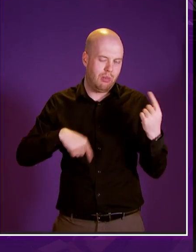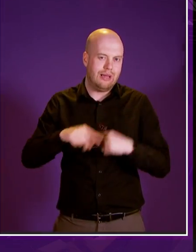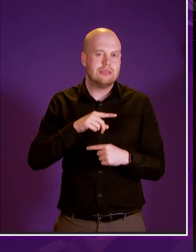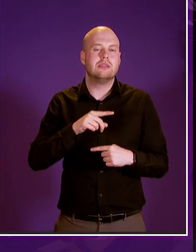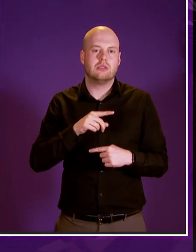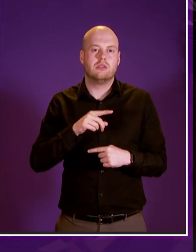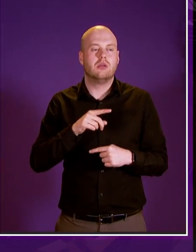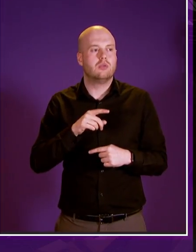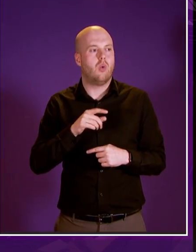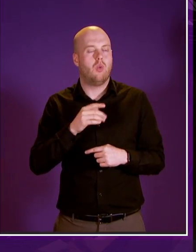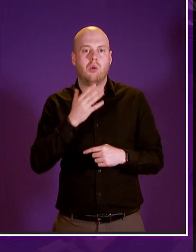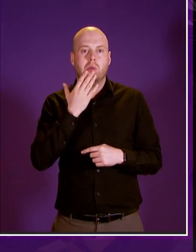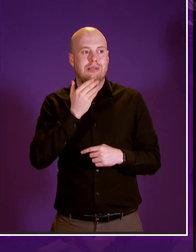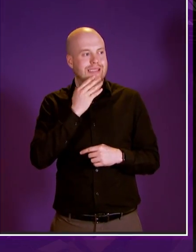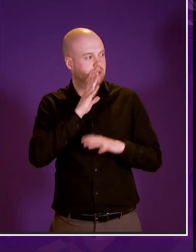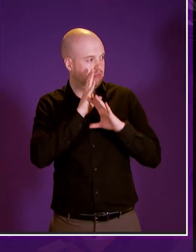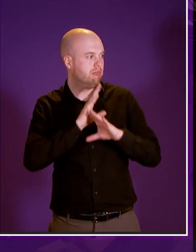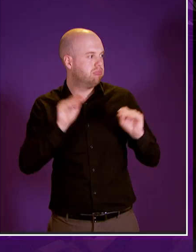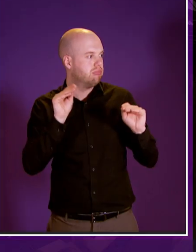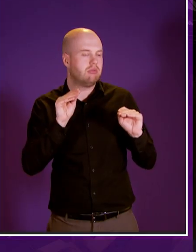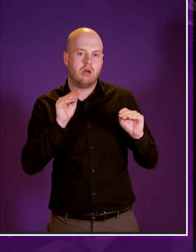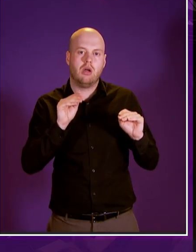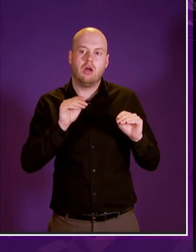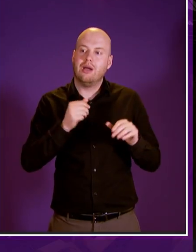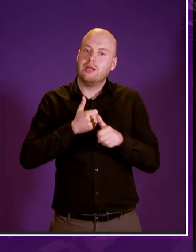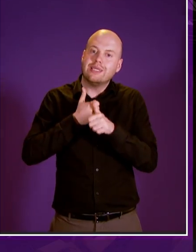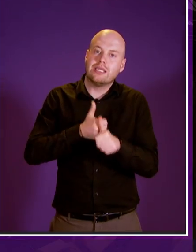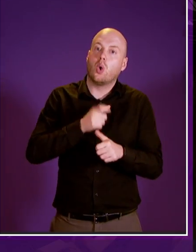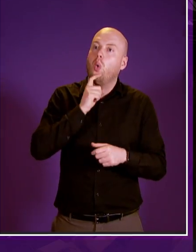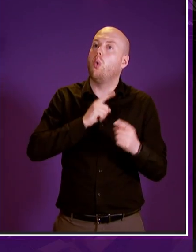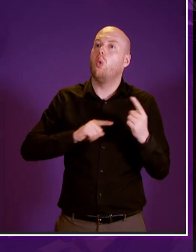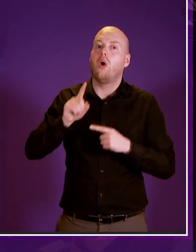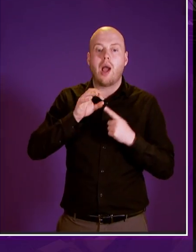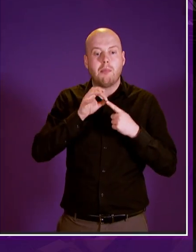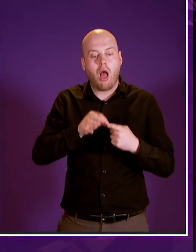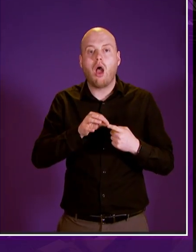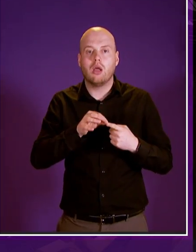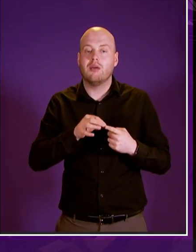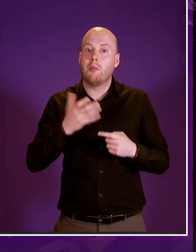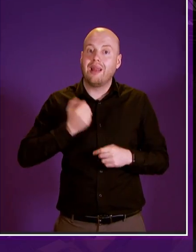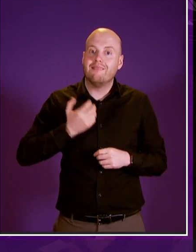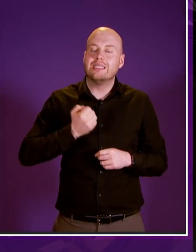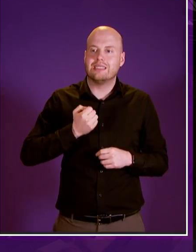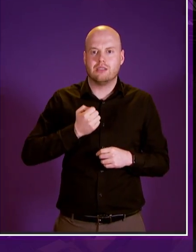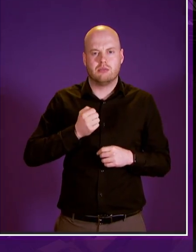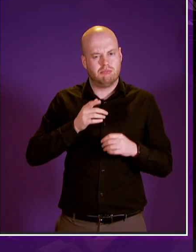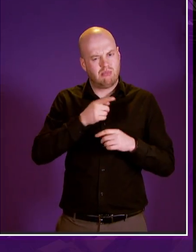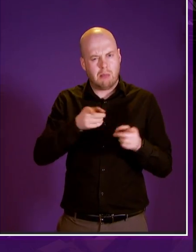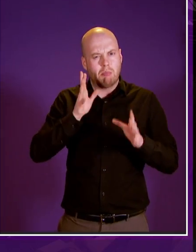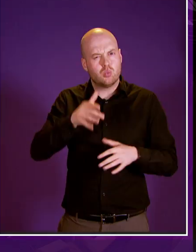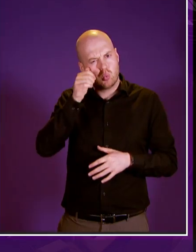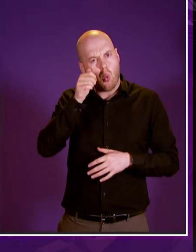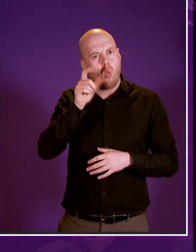benefits placing a duty on ministers to assist those who apply for benefits to get their entitlement to other benefits without